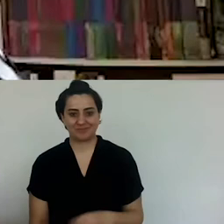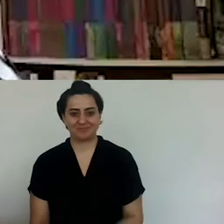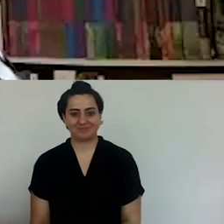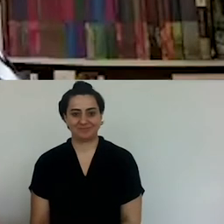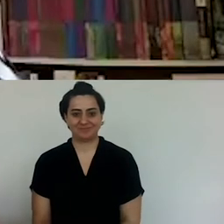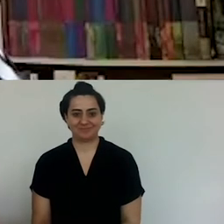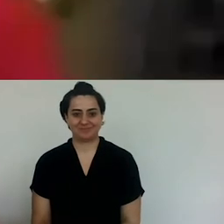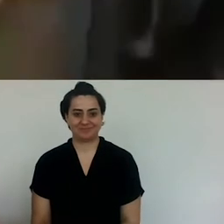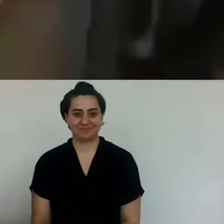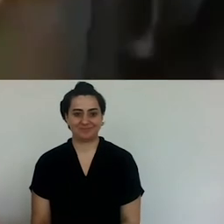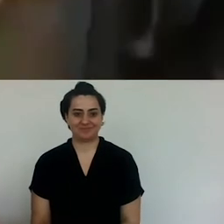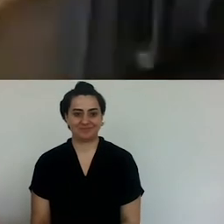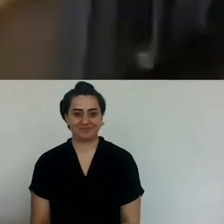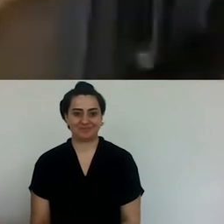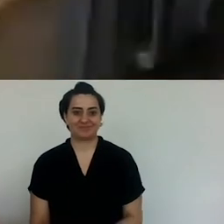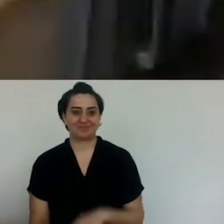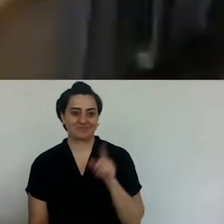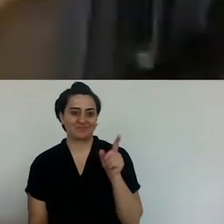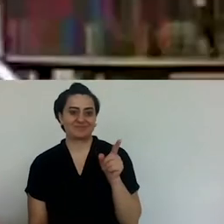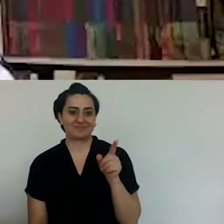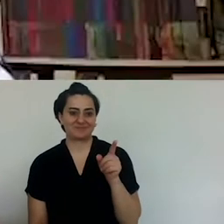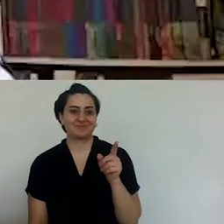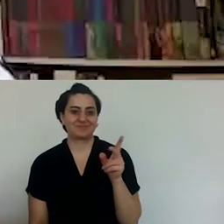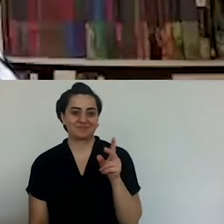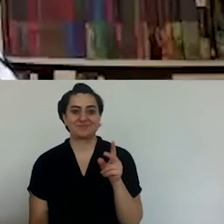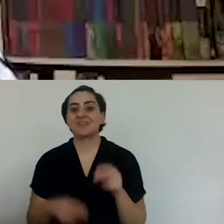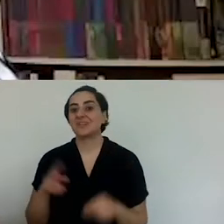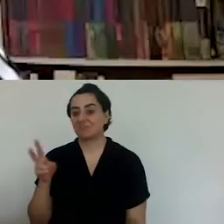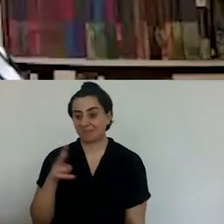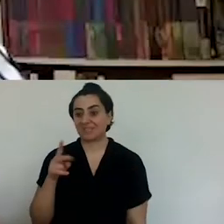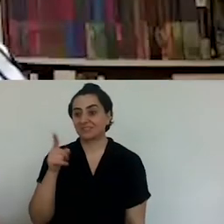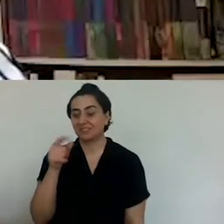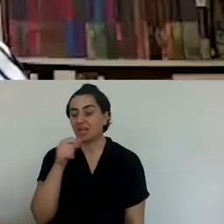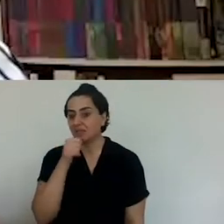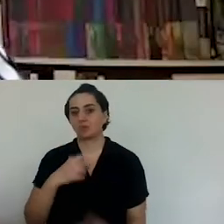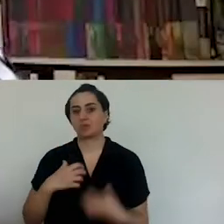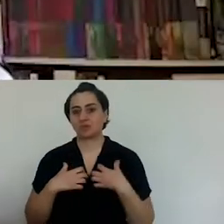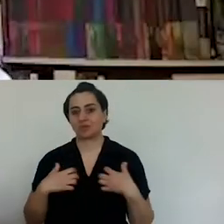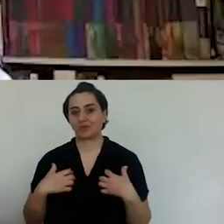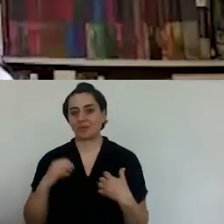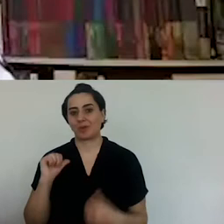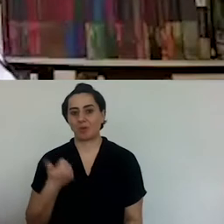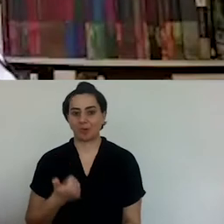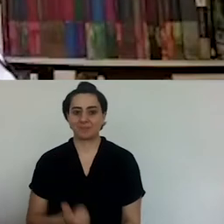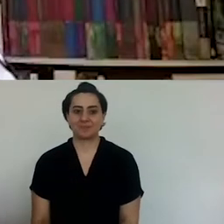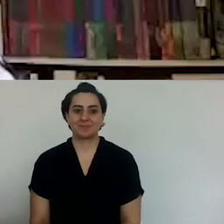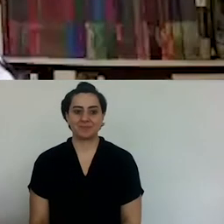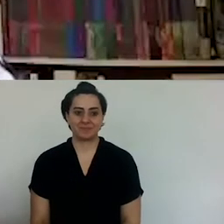fish, you shouldn't really know about fish, but you should be, you should trust your fishermen.